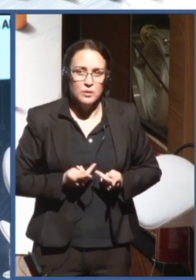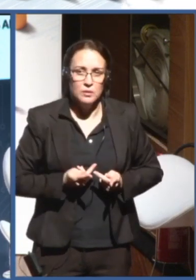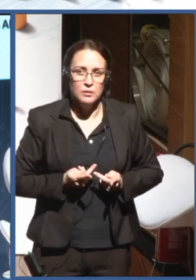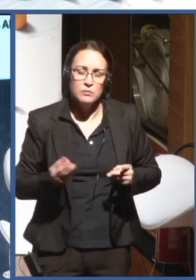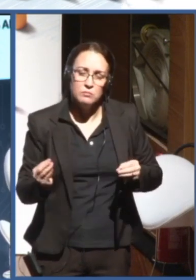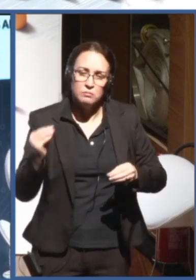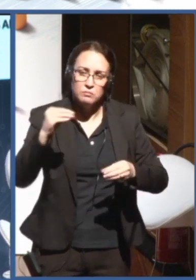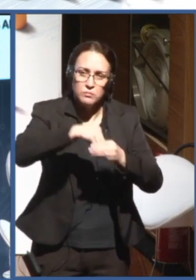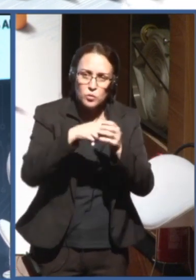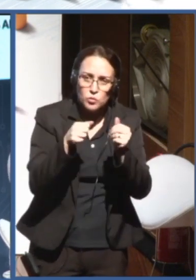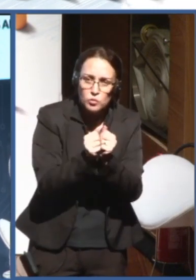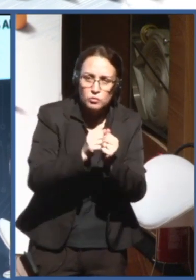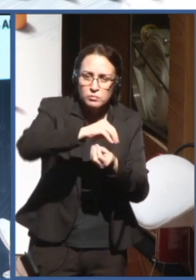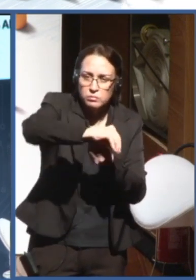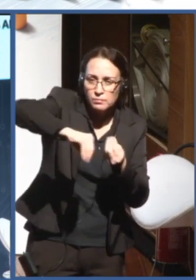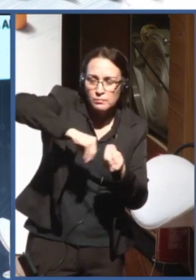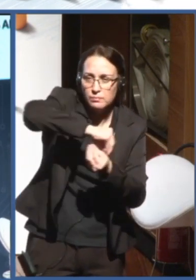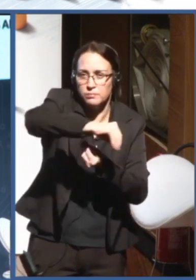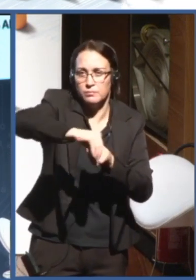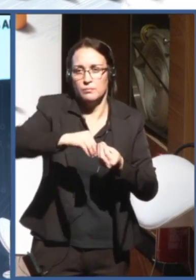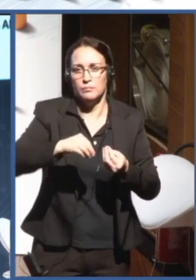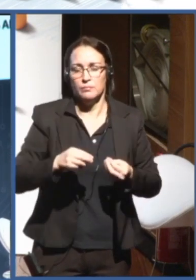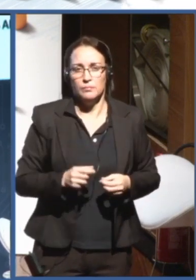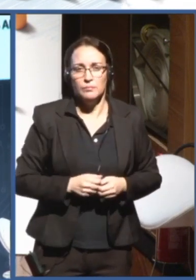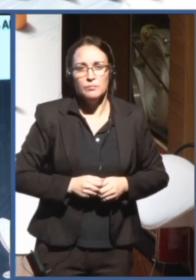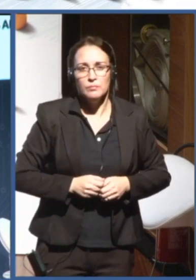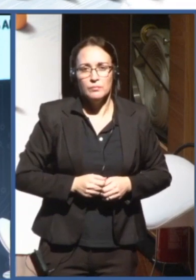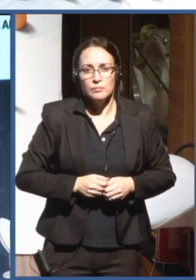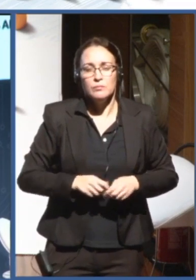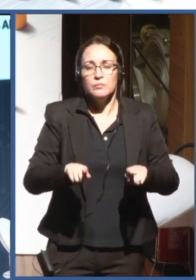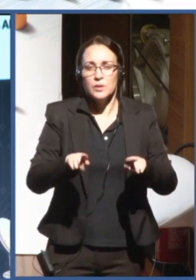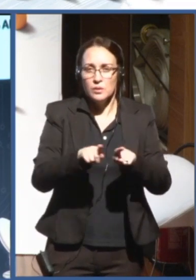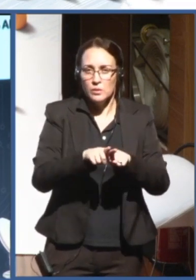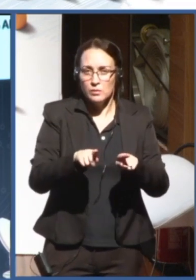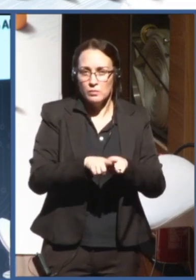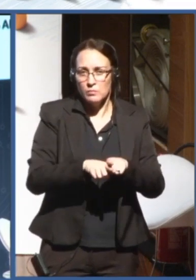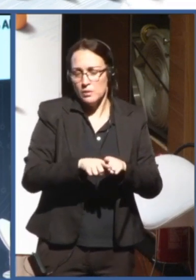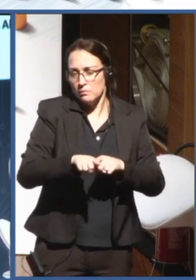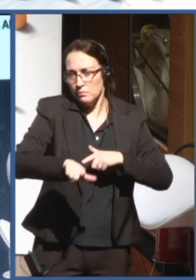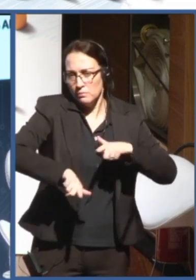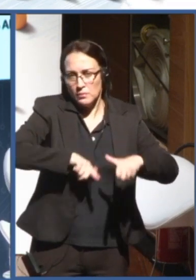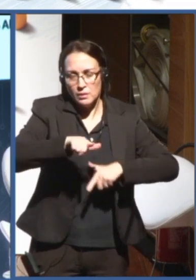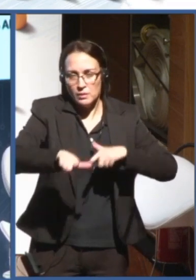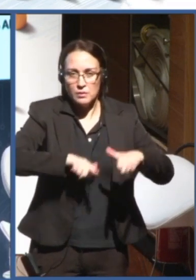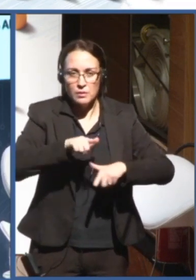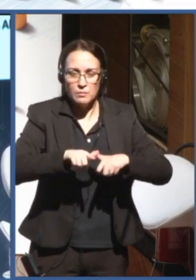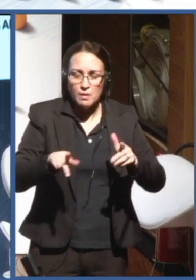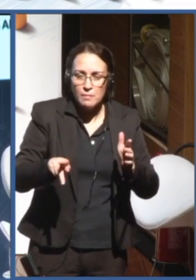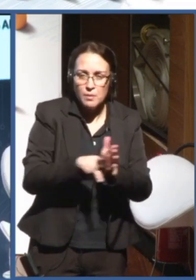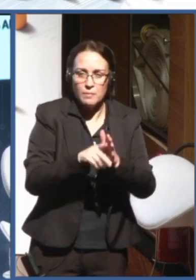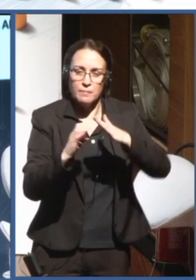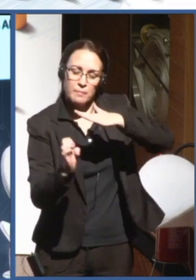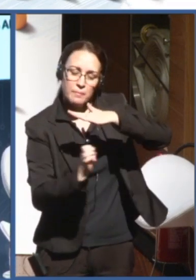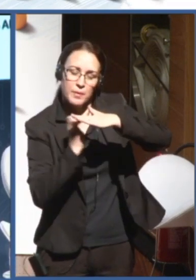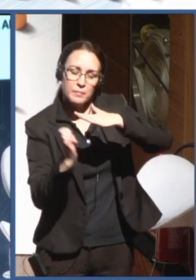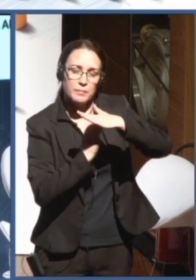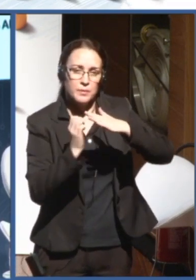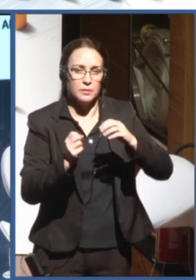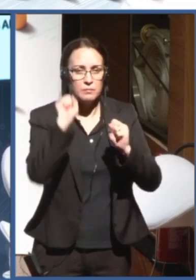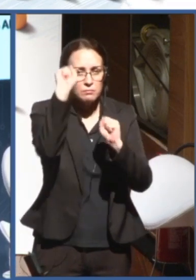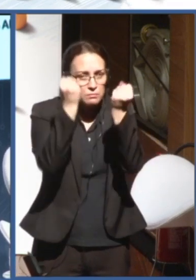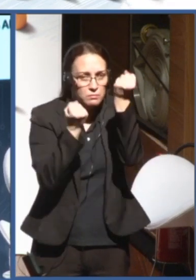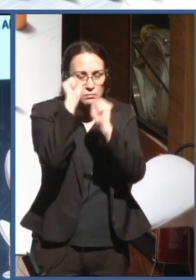operation, particularly in the development and deployment of AI. I think there's a